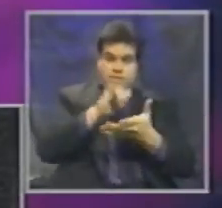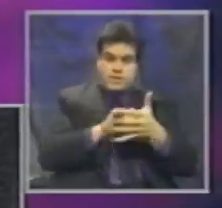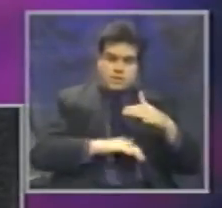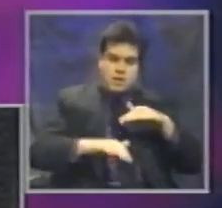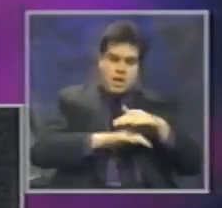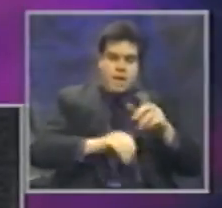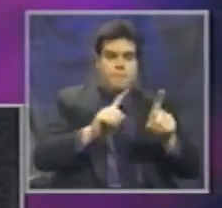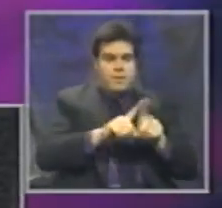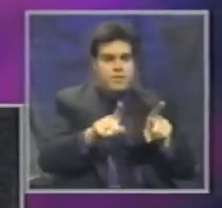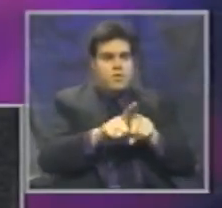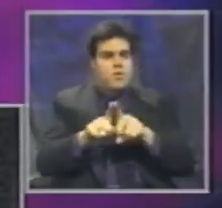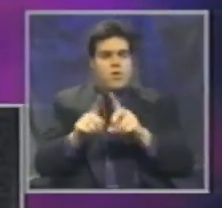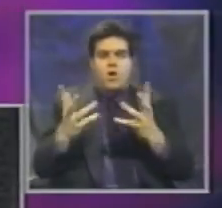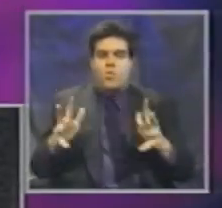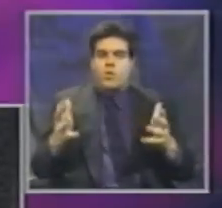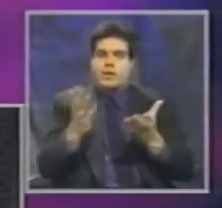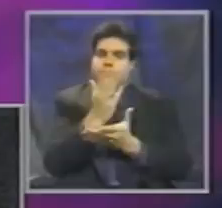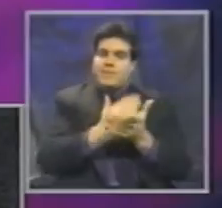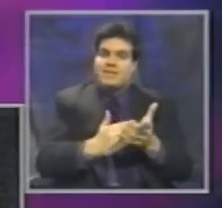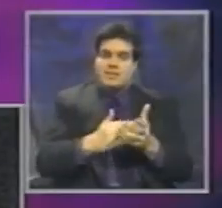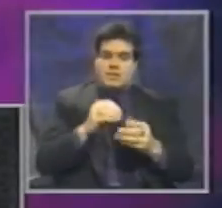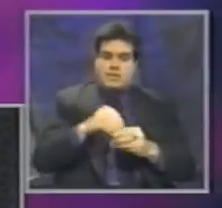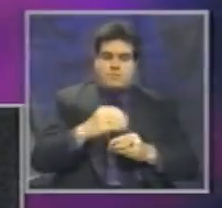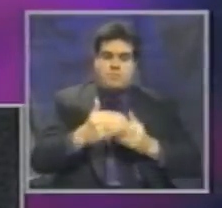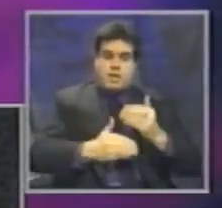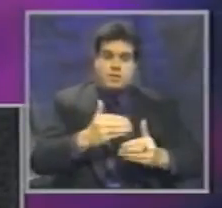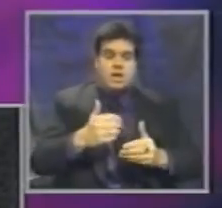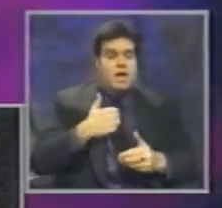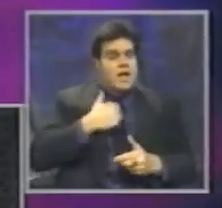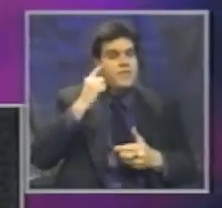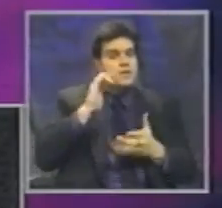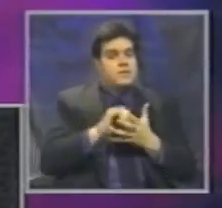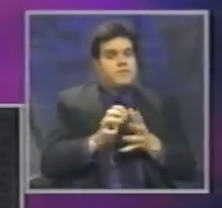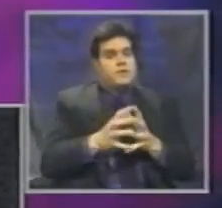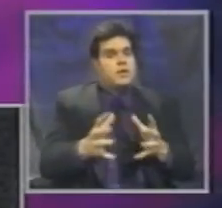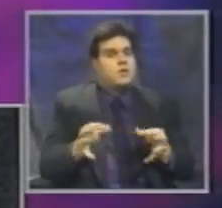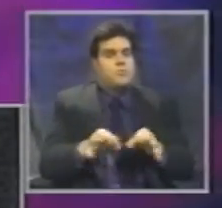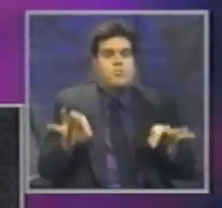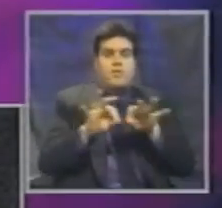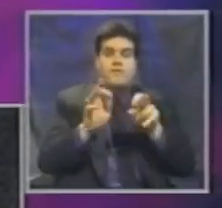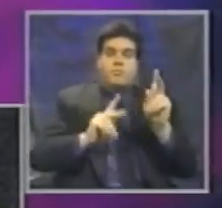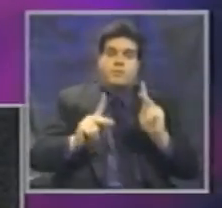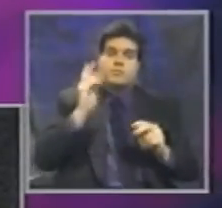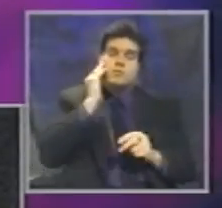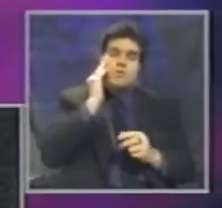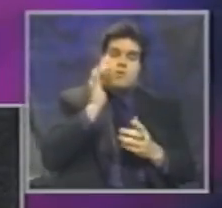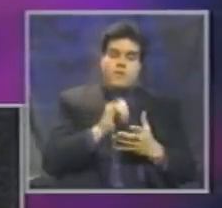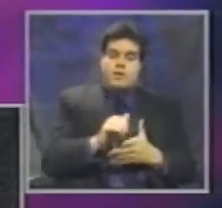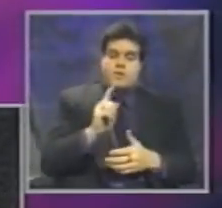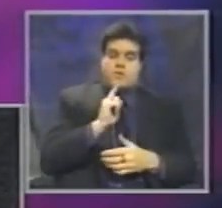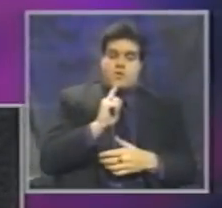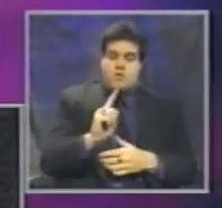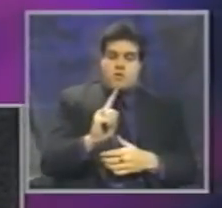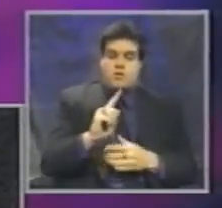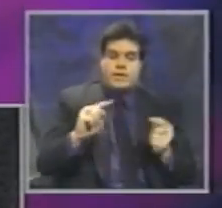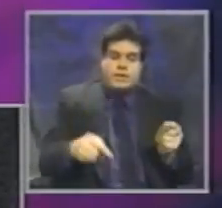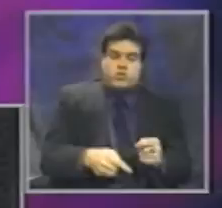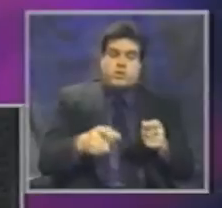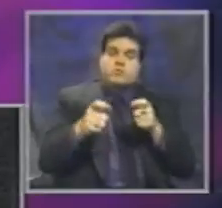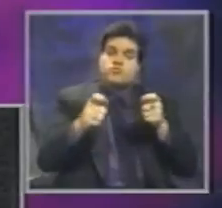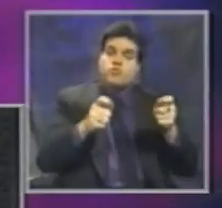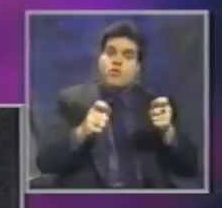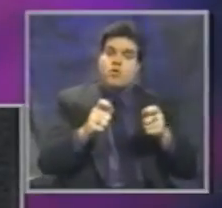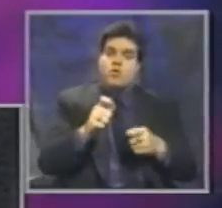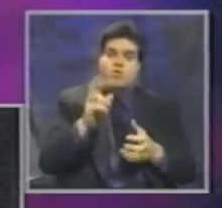But there are already pieces in place. I think it's very important for people to know that there are injury control